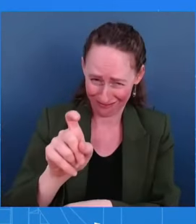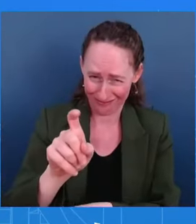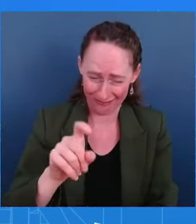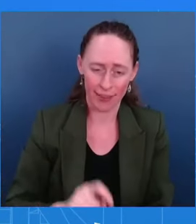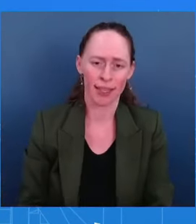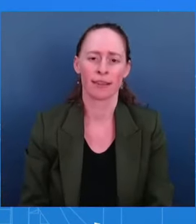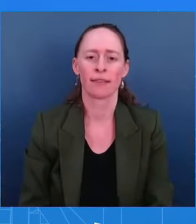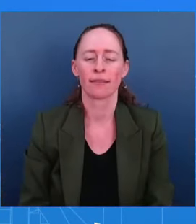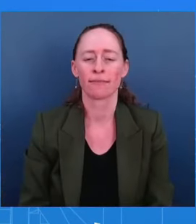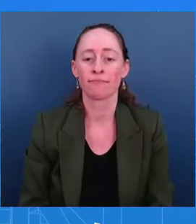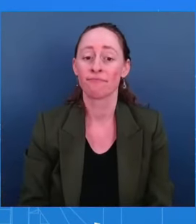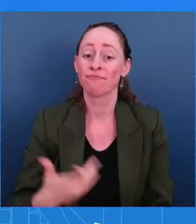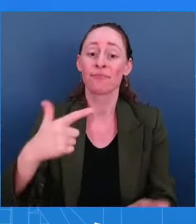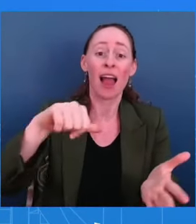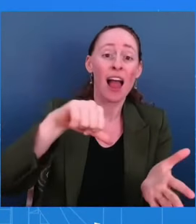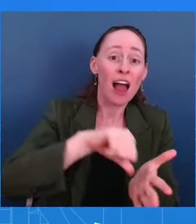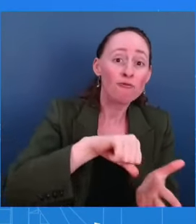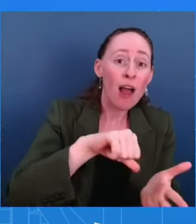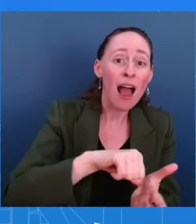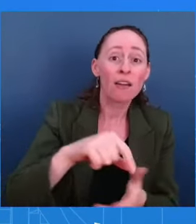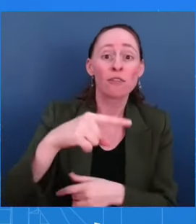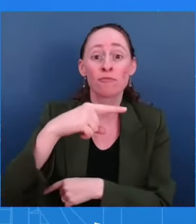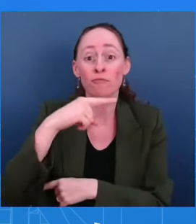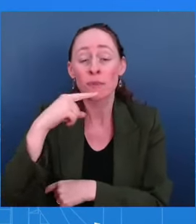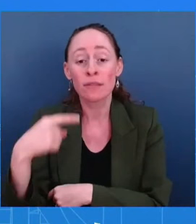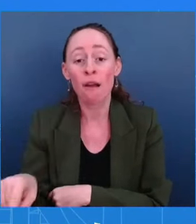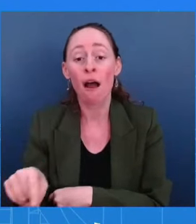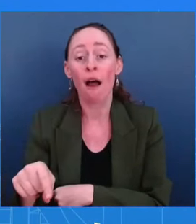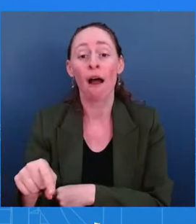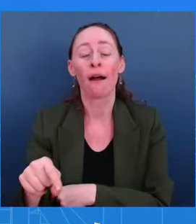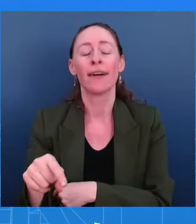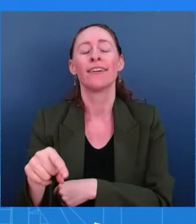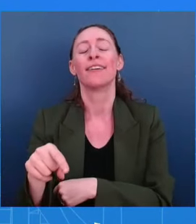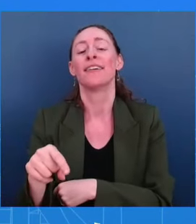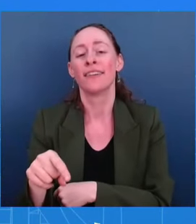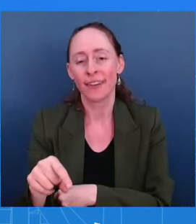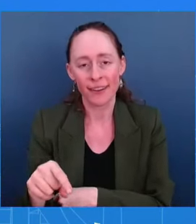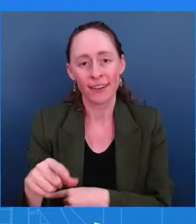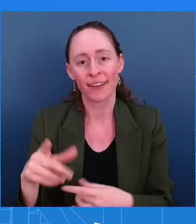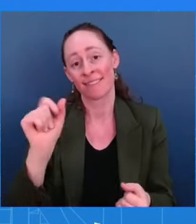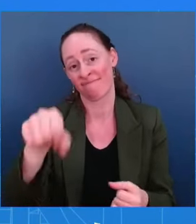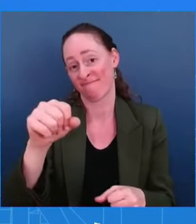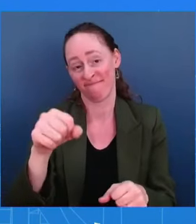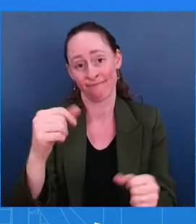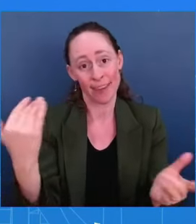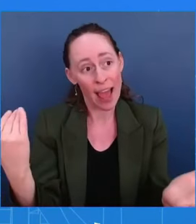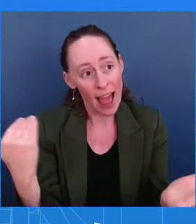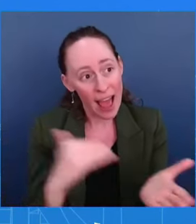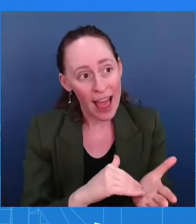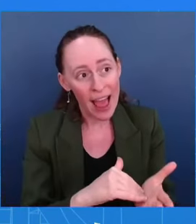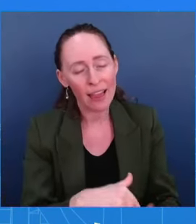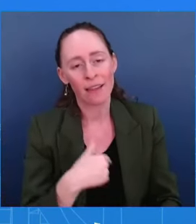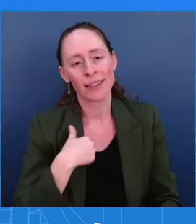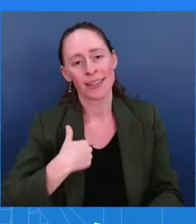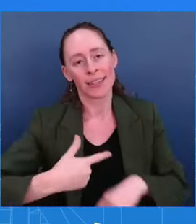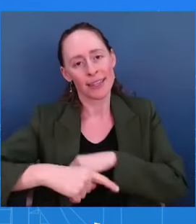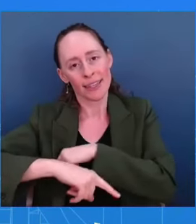and continue to believe that it somehow suits their interests to interfere in our electoral process. So